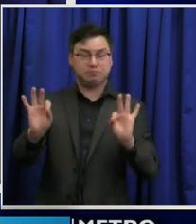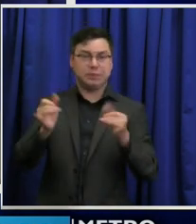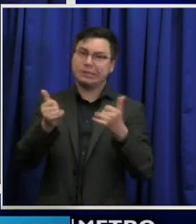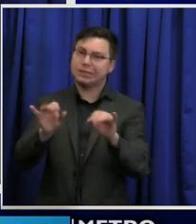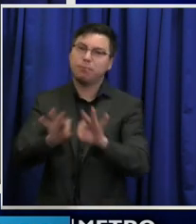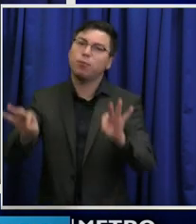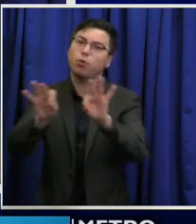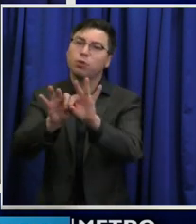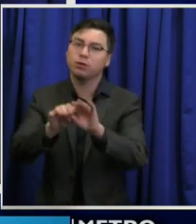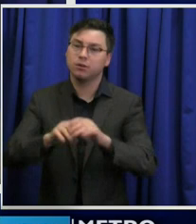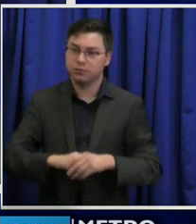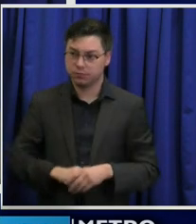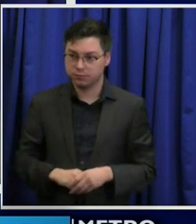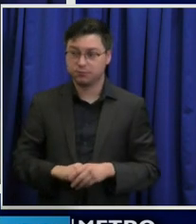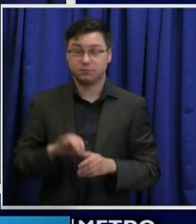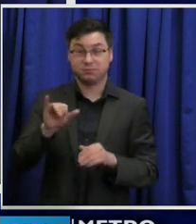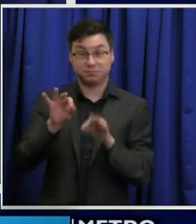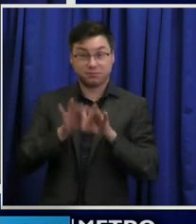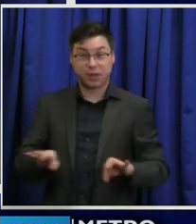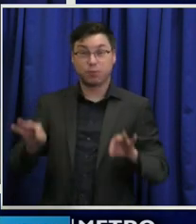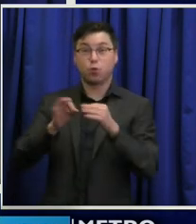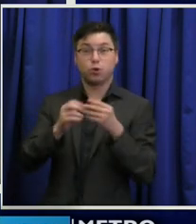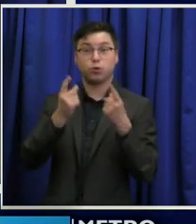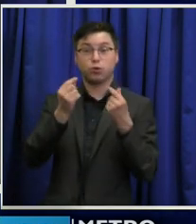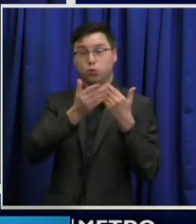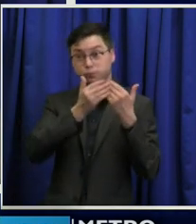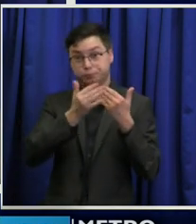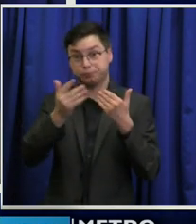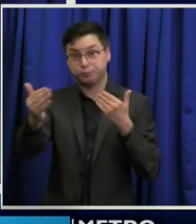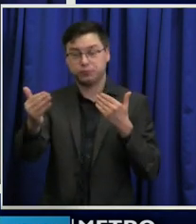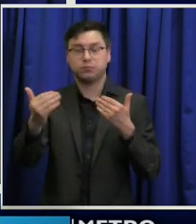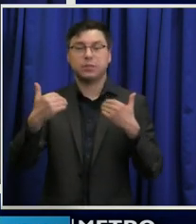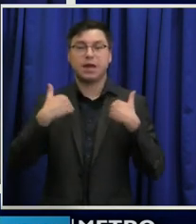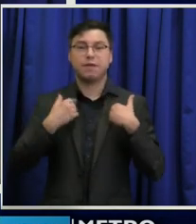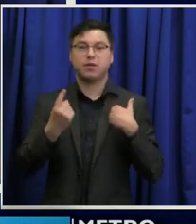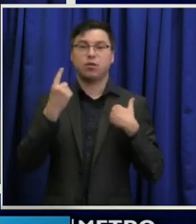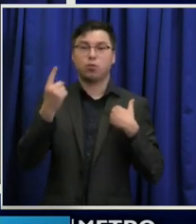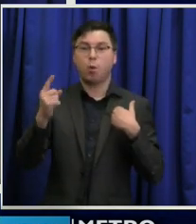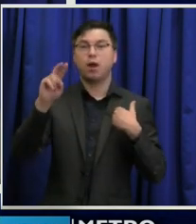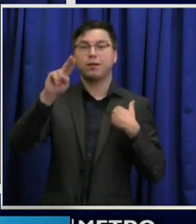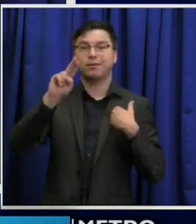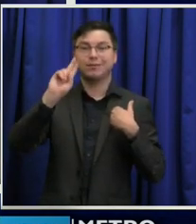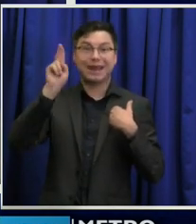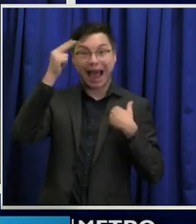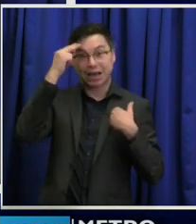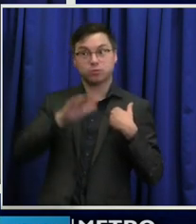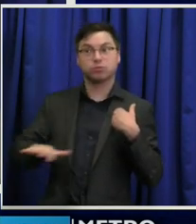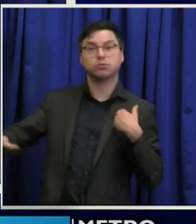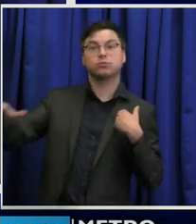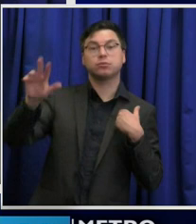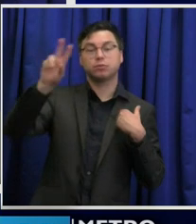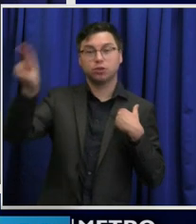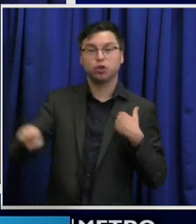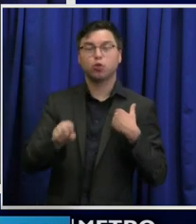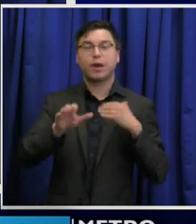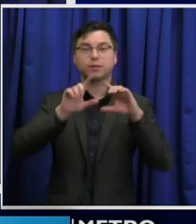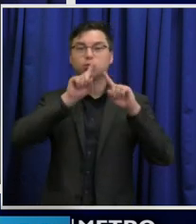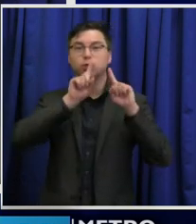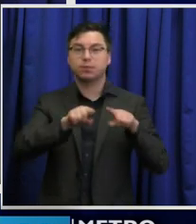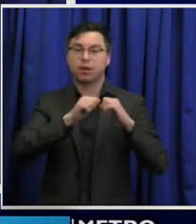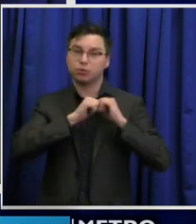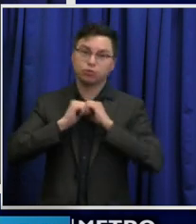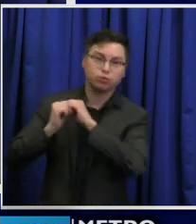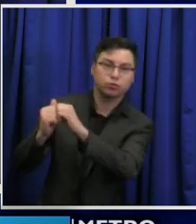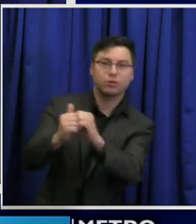important step going forward as a unified national response on something that we just know is true and statistically